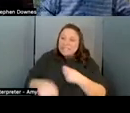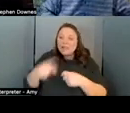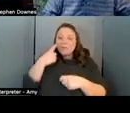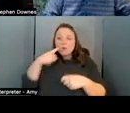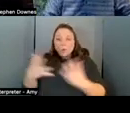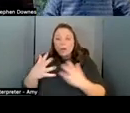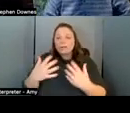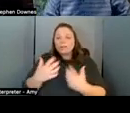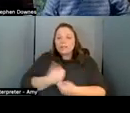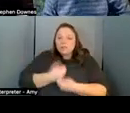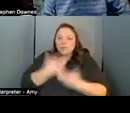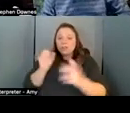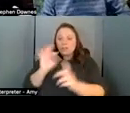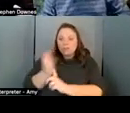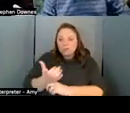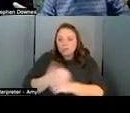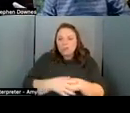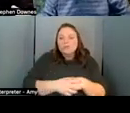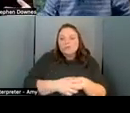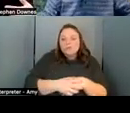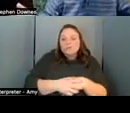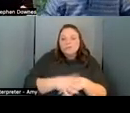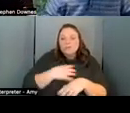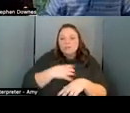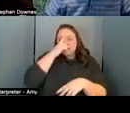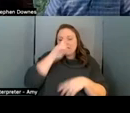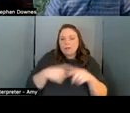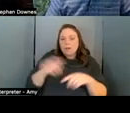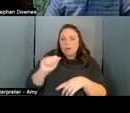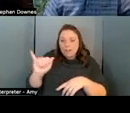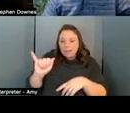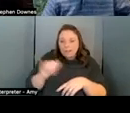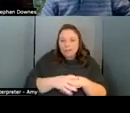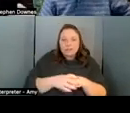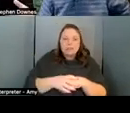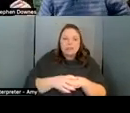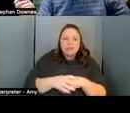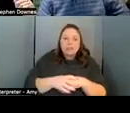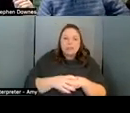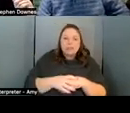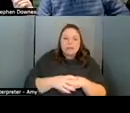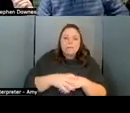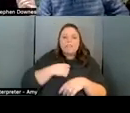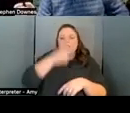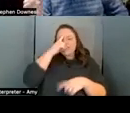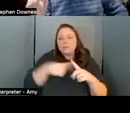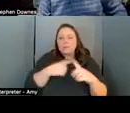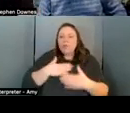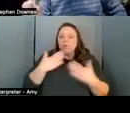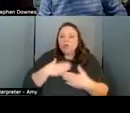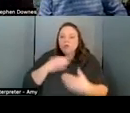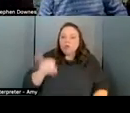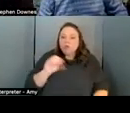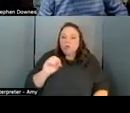and i think you know i have a phrase that i use from time to time the joy of ethics ethics